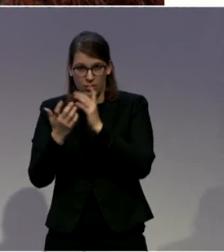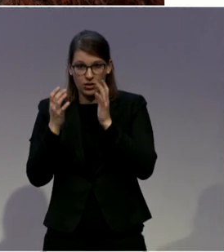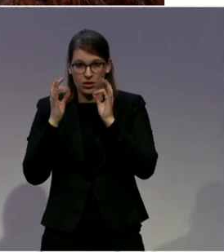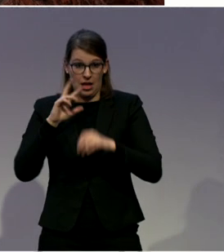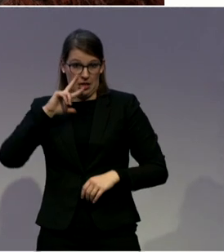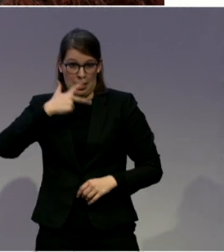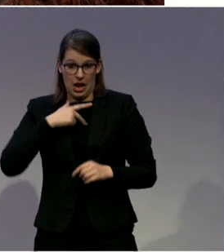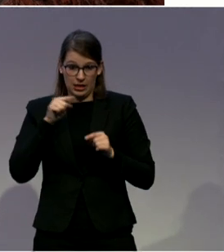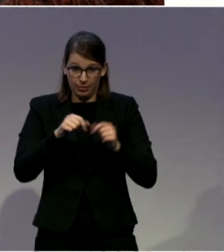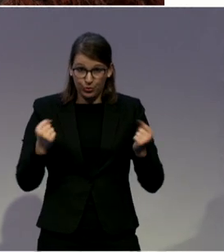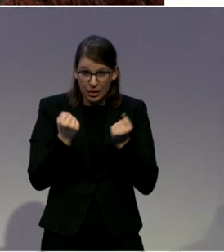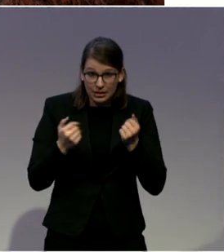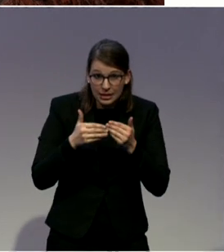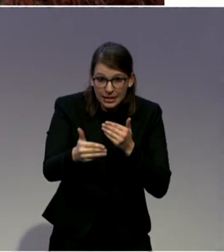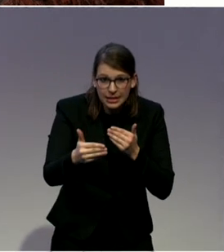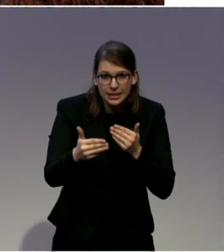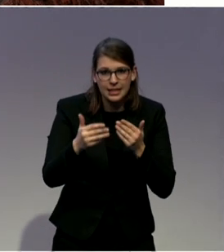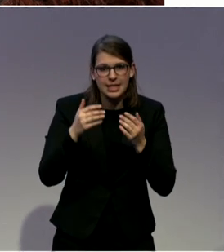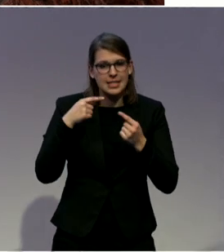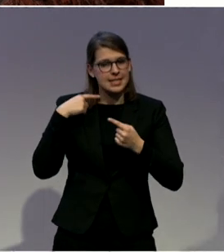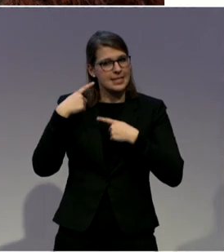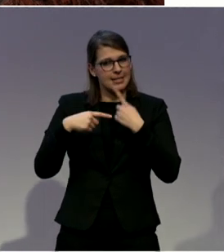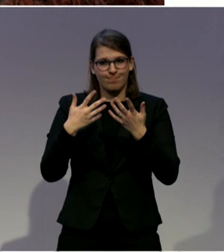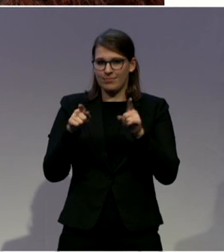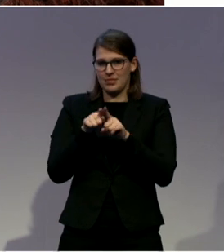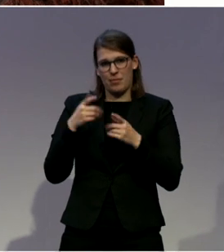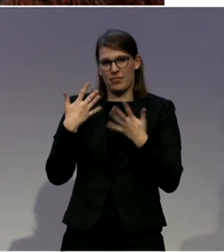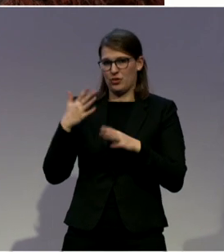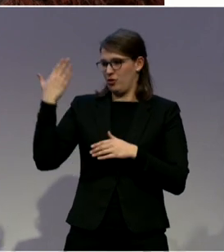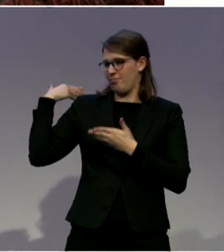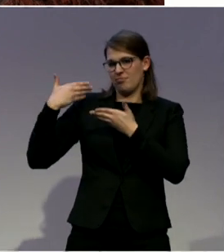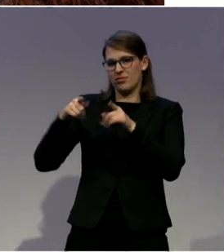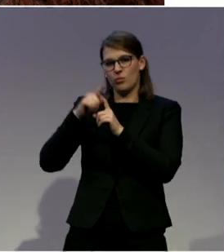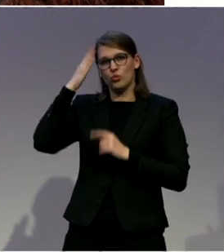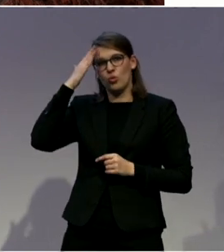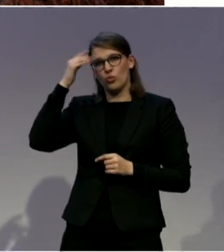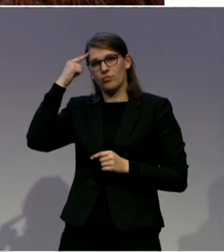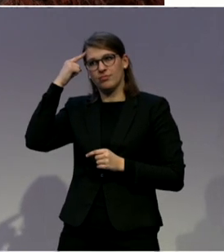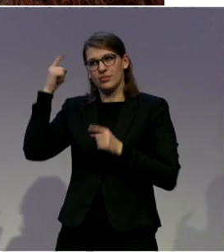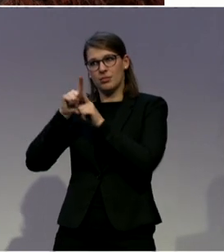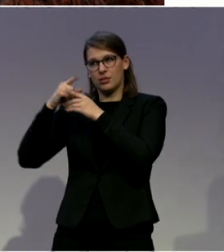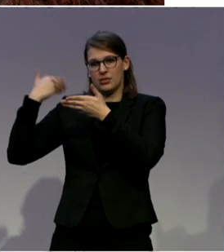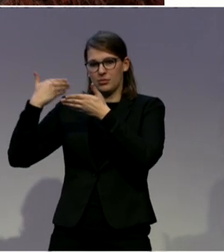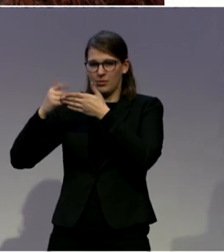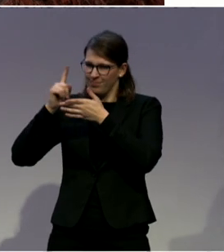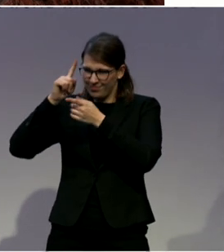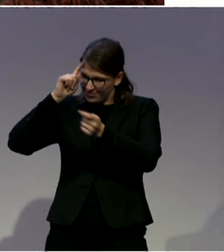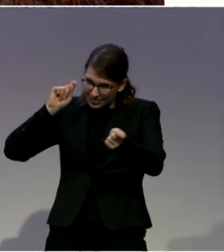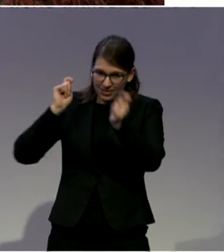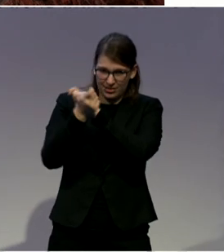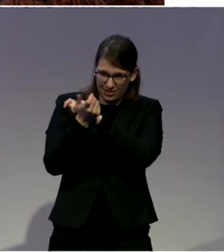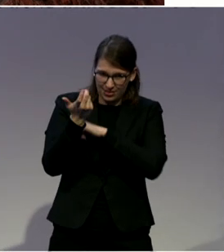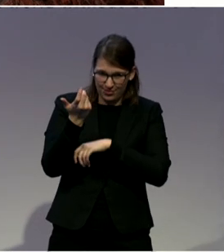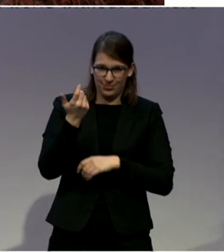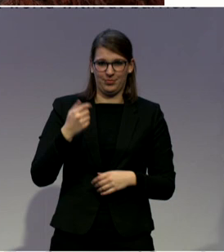was still fairly traditional in terms of the models of support. You had current structures and services. And the